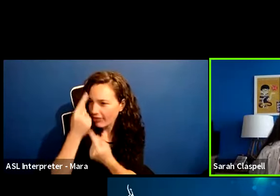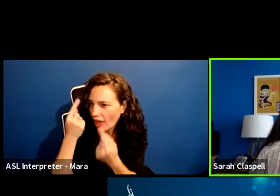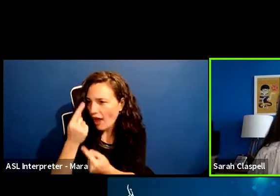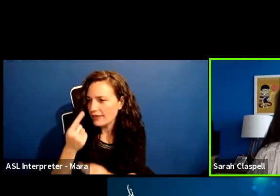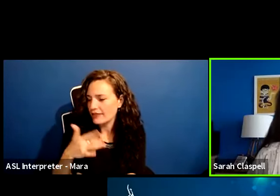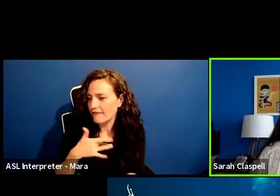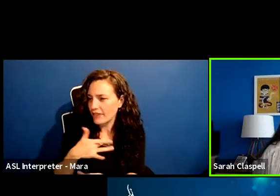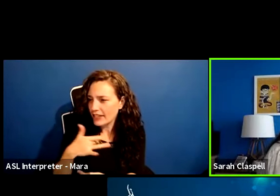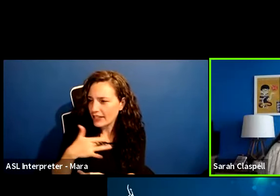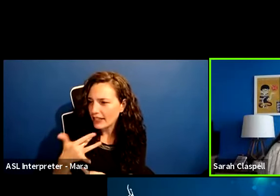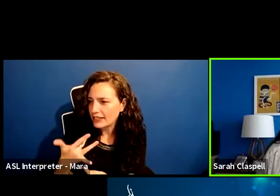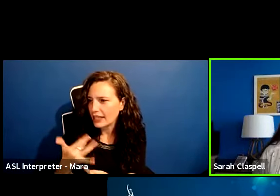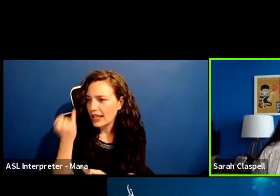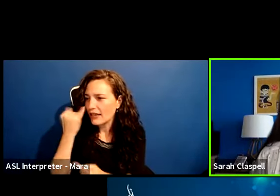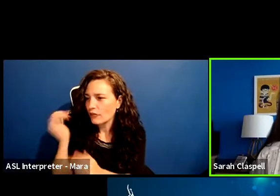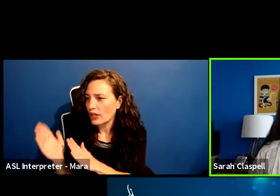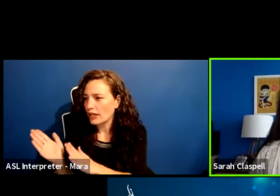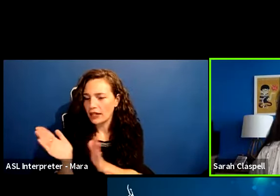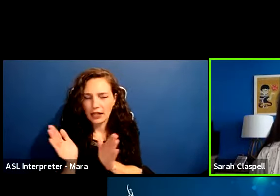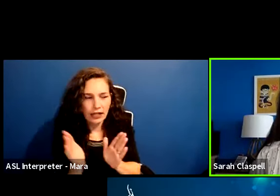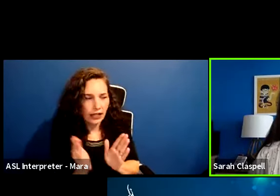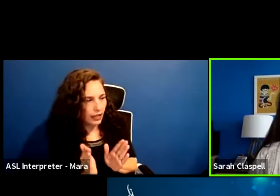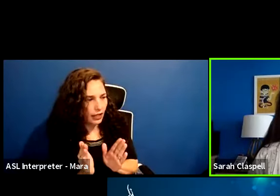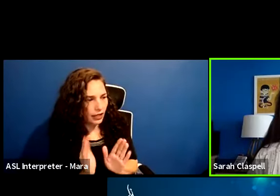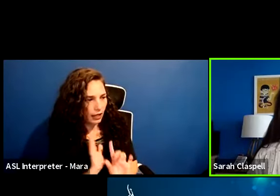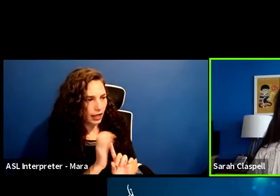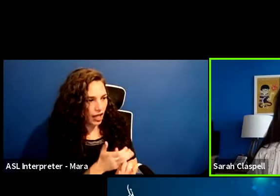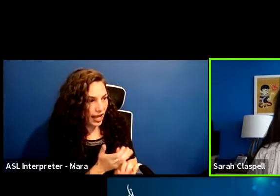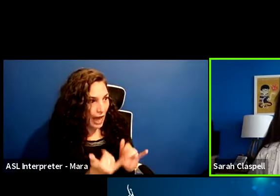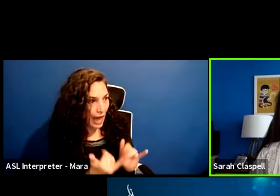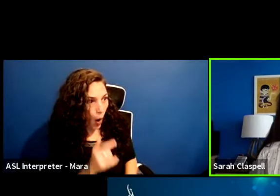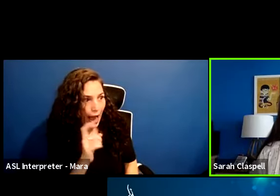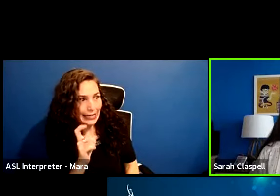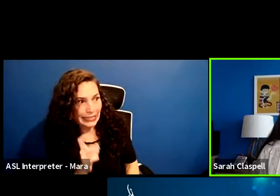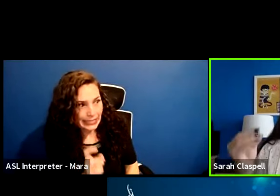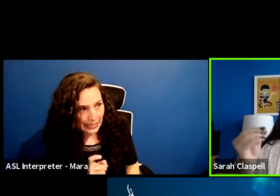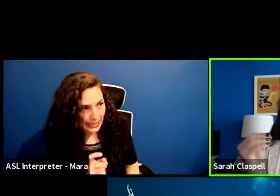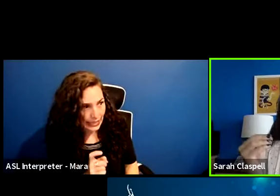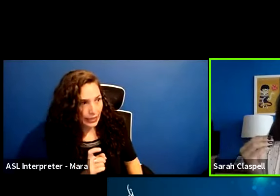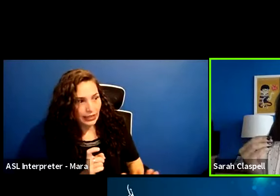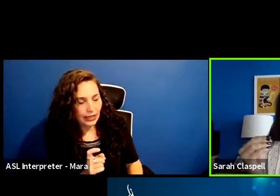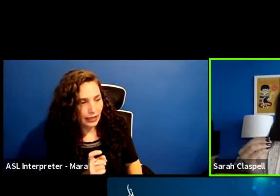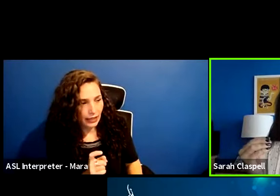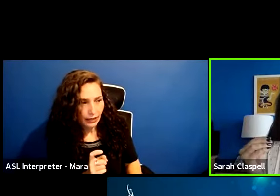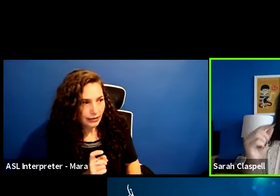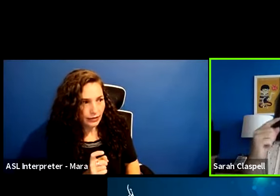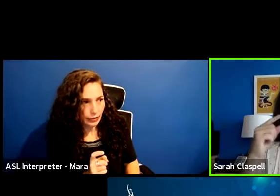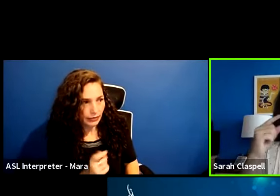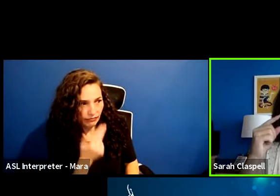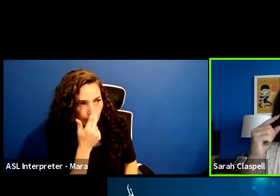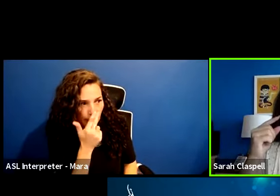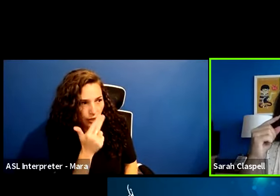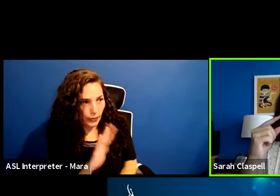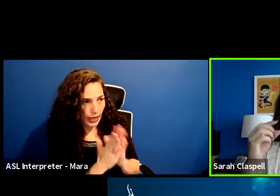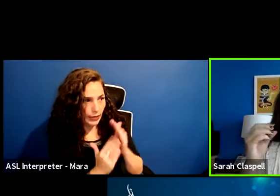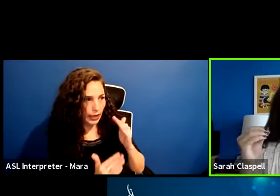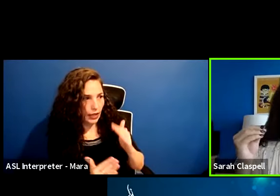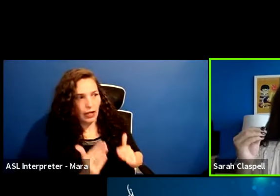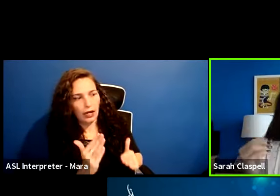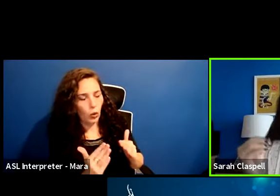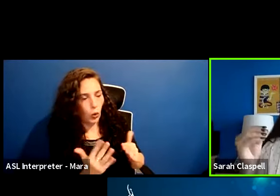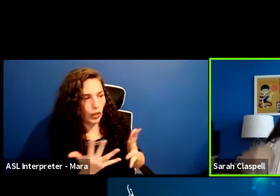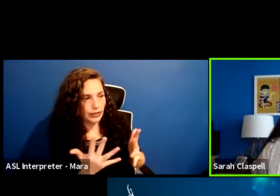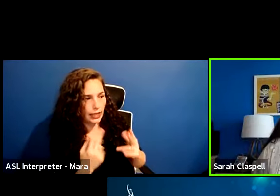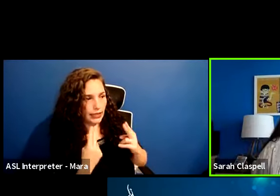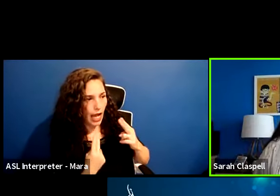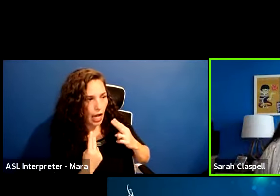And sometimes when we shift over to, okay, now I have to be funny. We end up being robots. We're like, what does a human say?